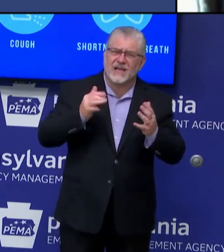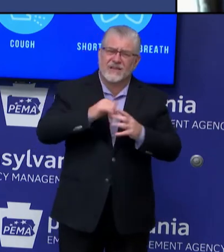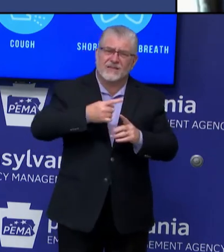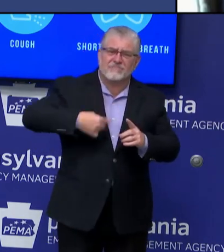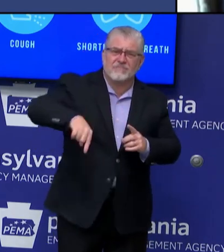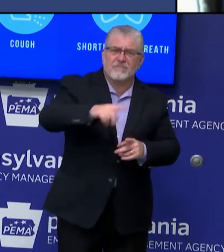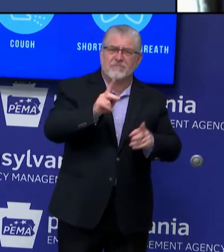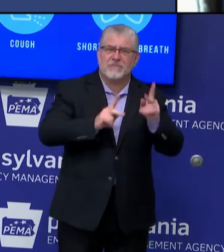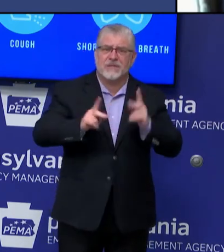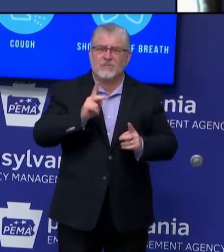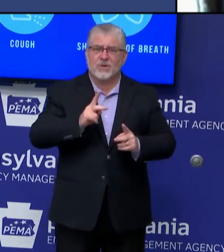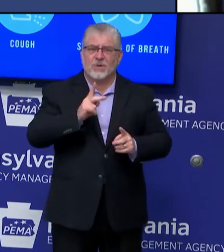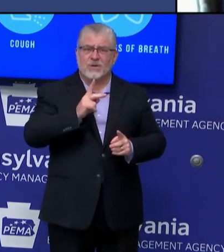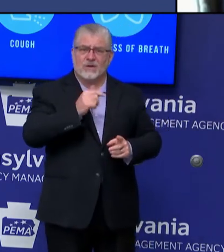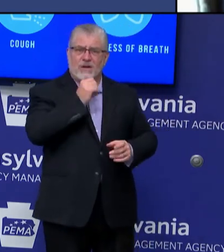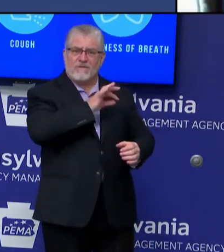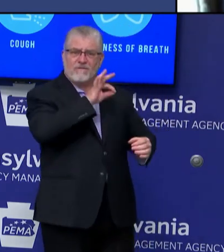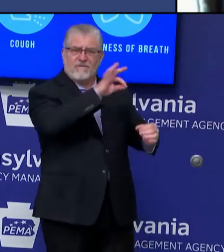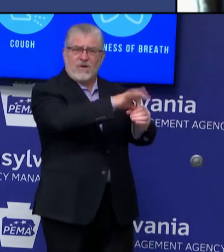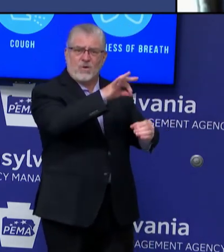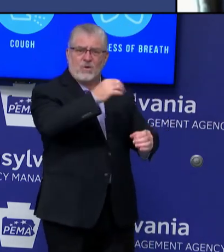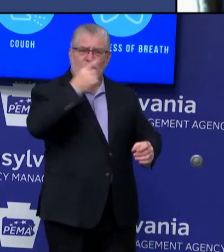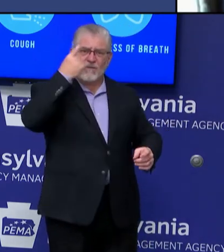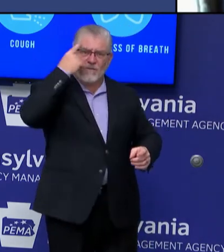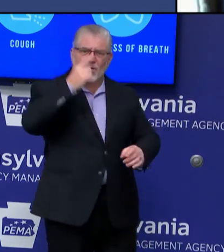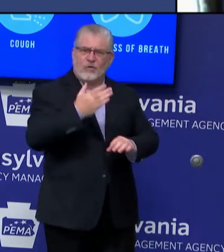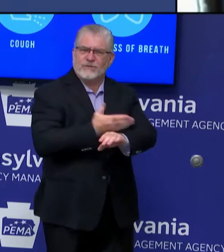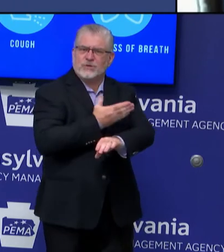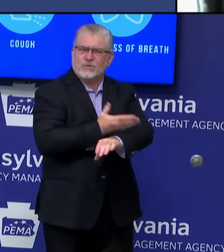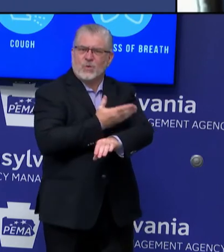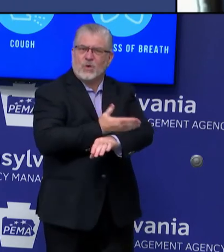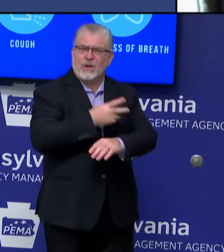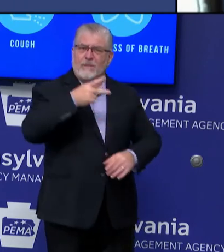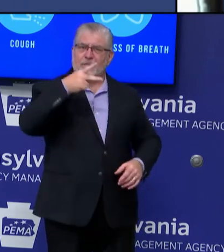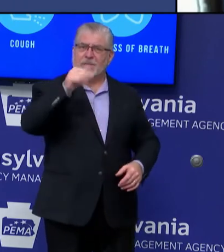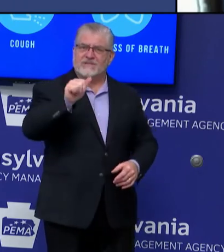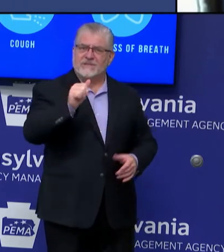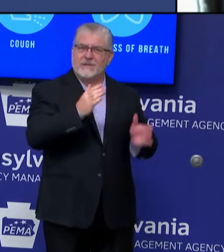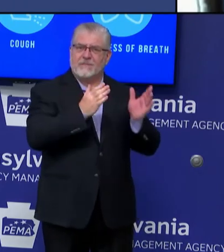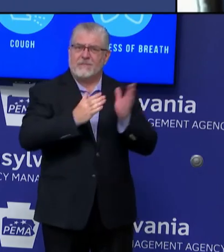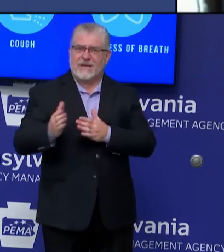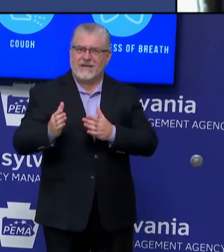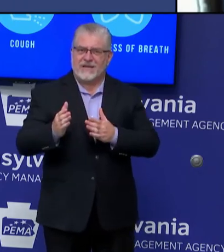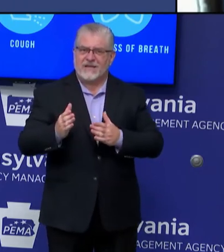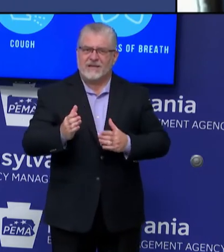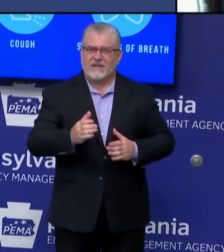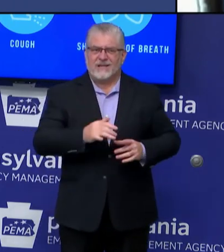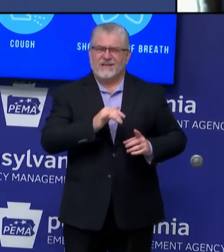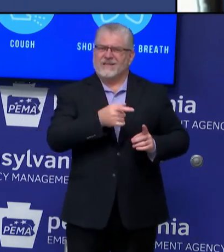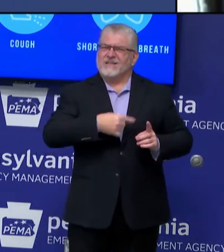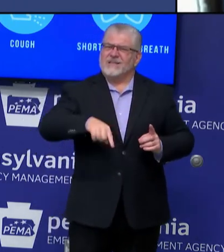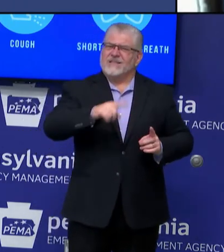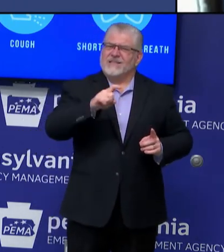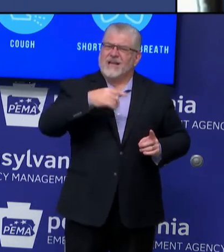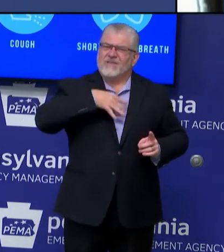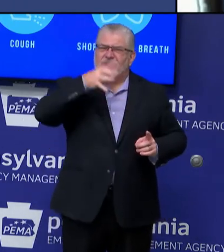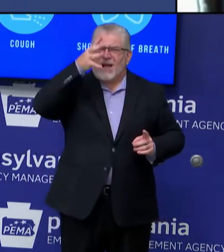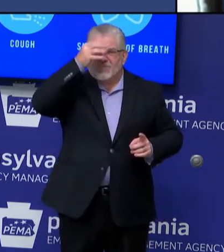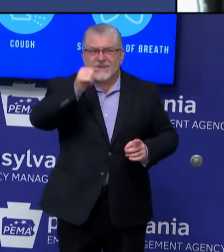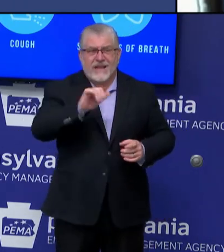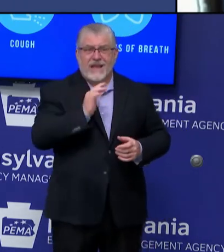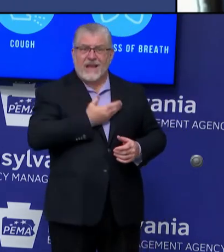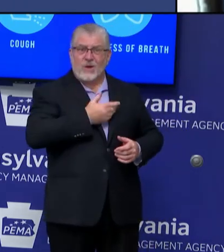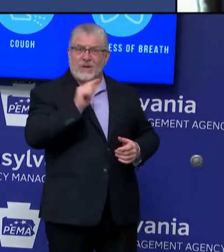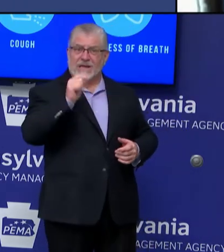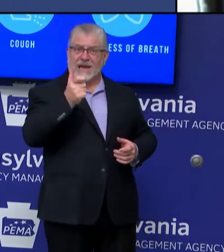because that would have called for common sense a severance tax to pay for these safety protocols like flood